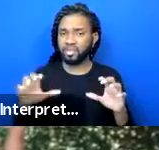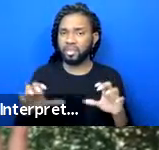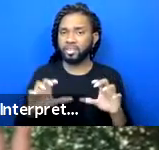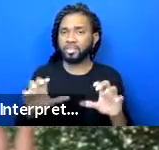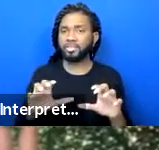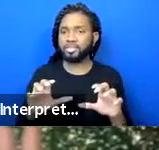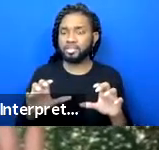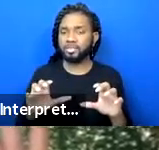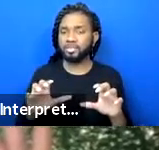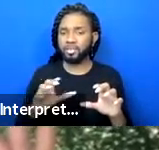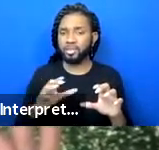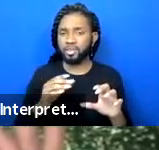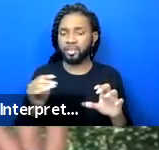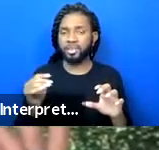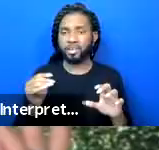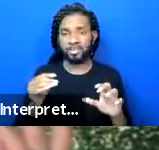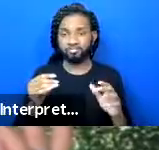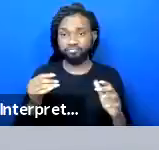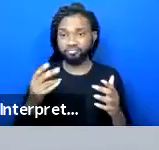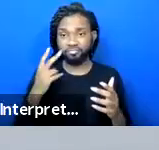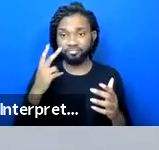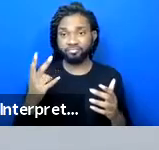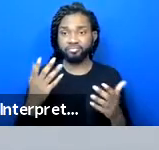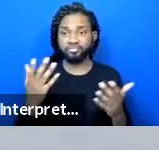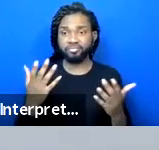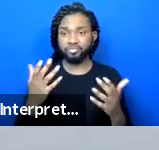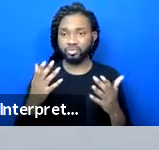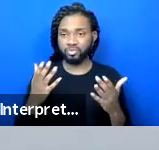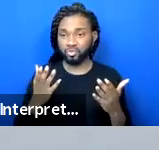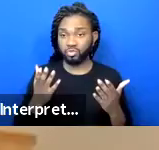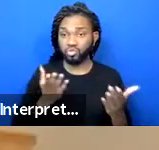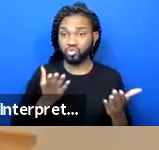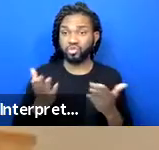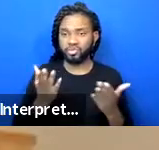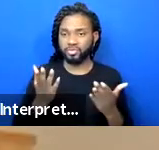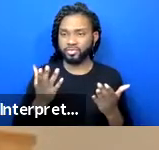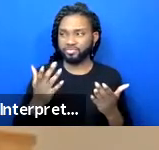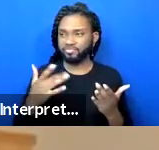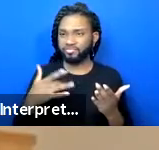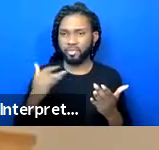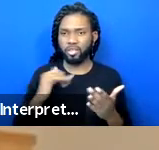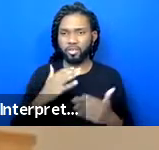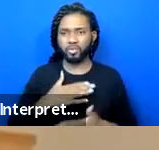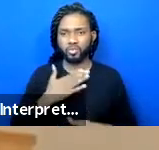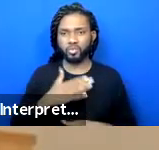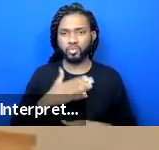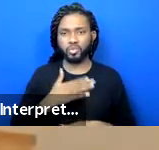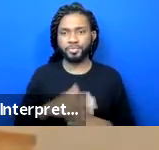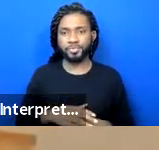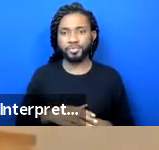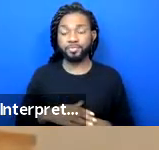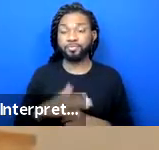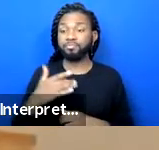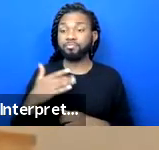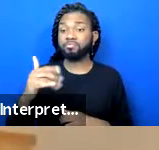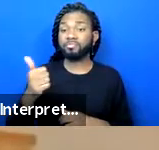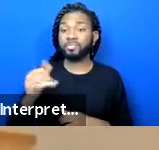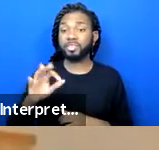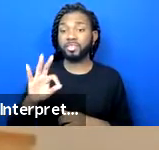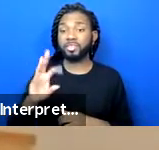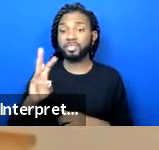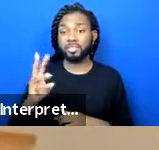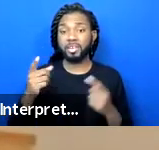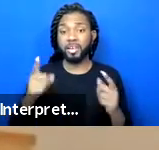service was joy but when 1996 happened and lo and